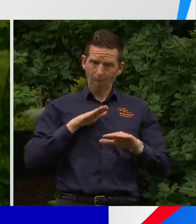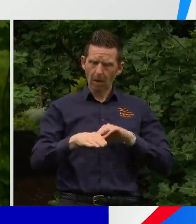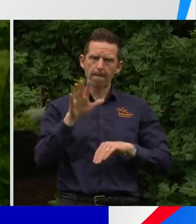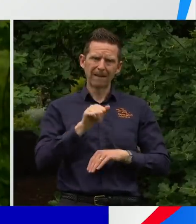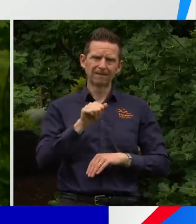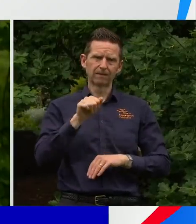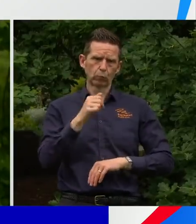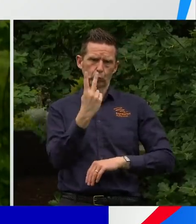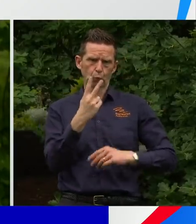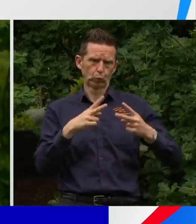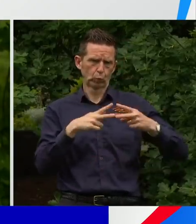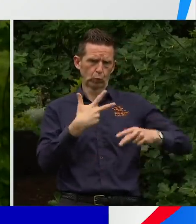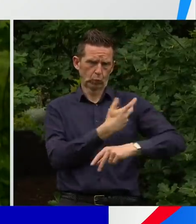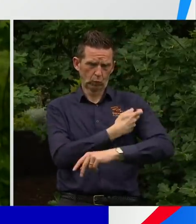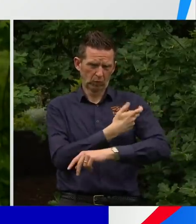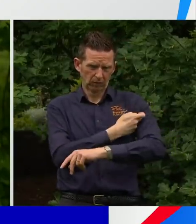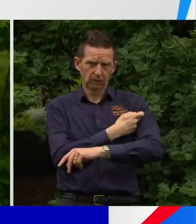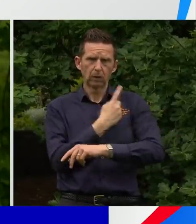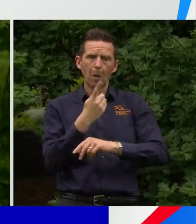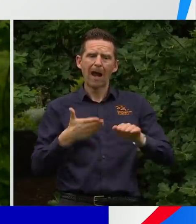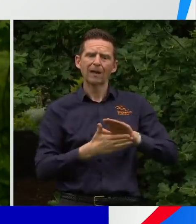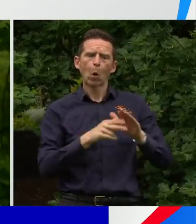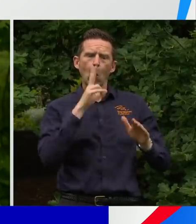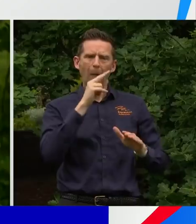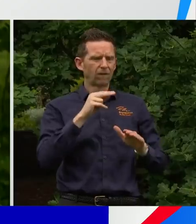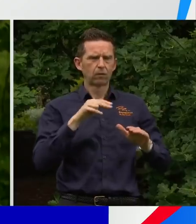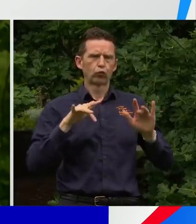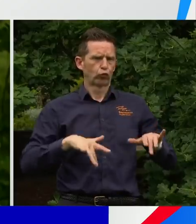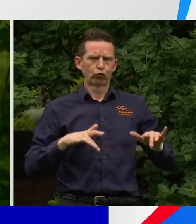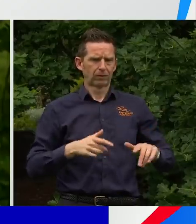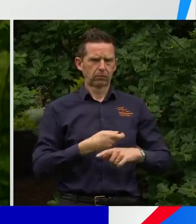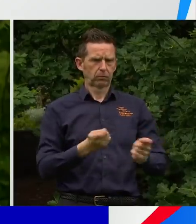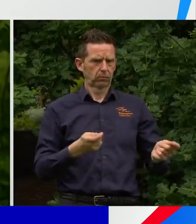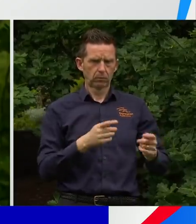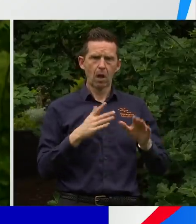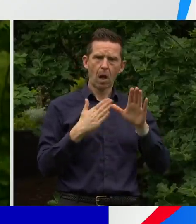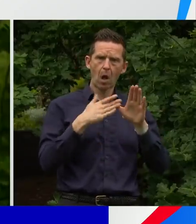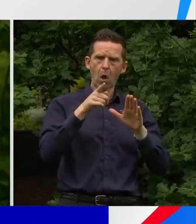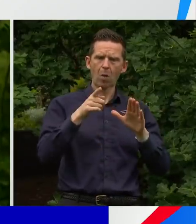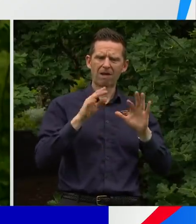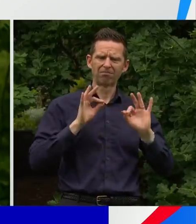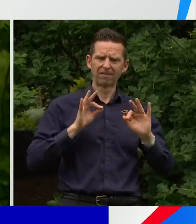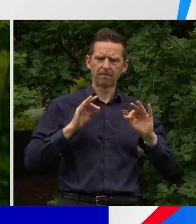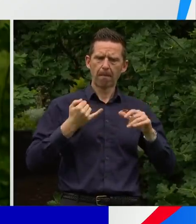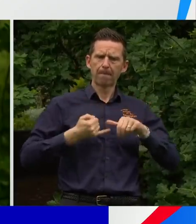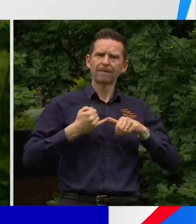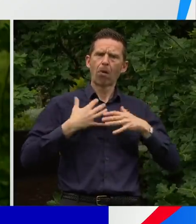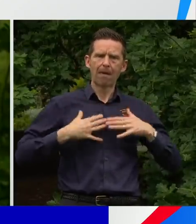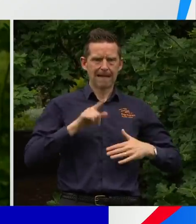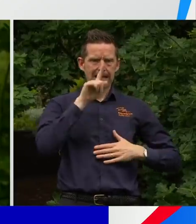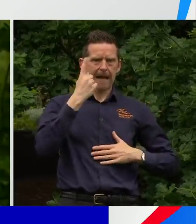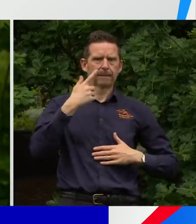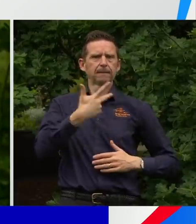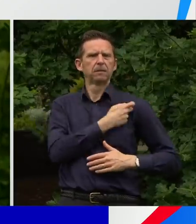are under 12, then obviously there is no vaccine available for you. If you've got a medical condition and you can't be vaccinated, then the fully vaccinated